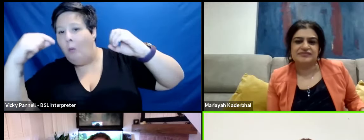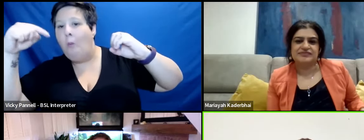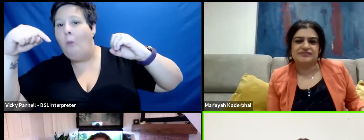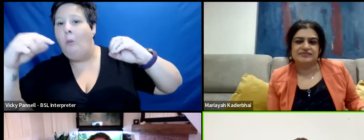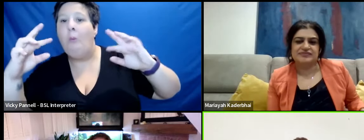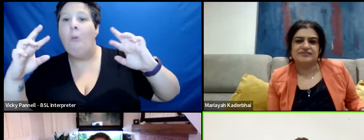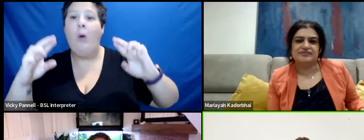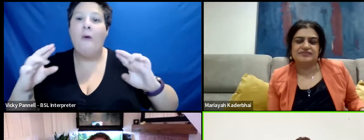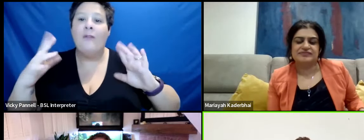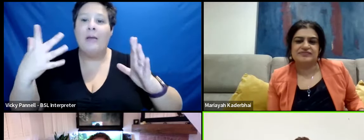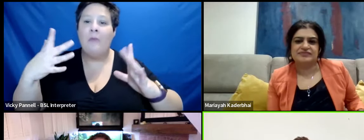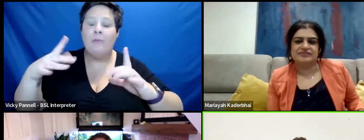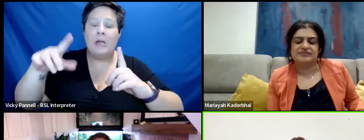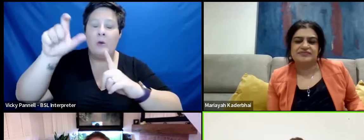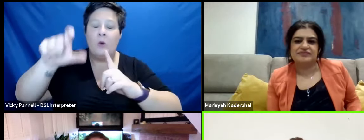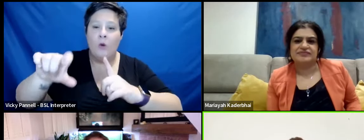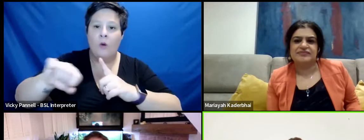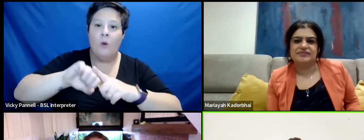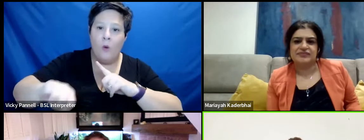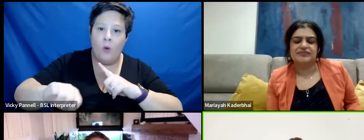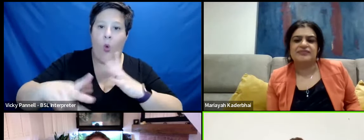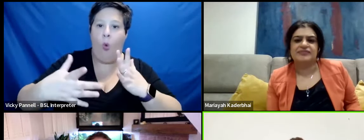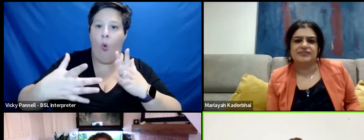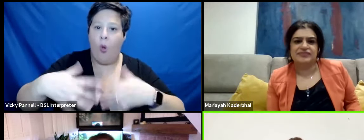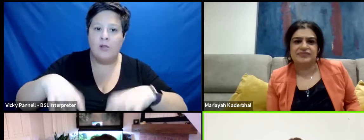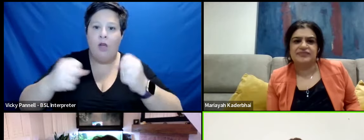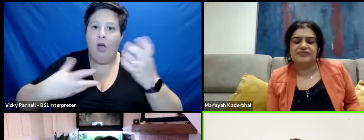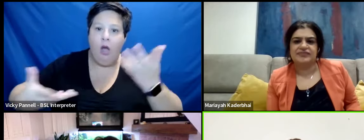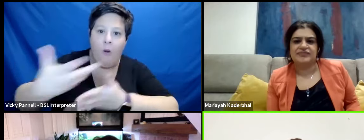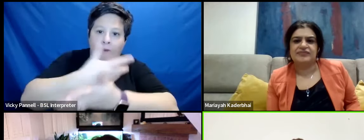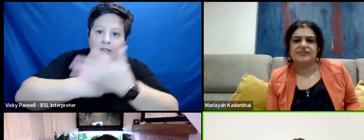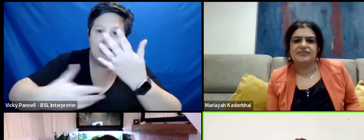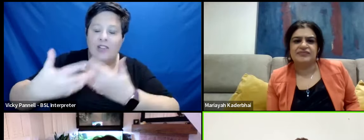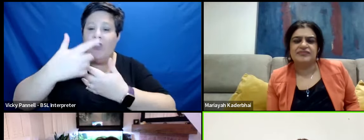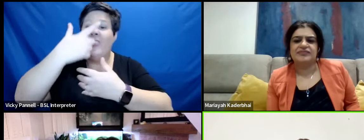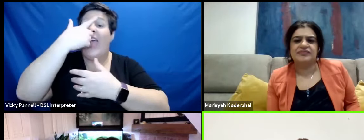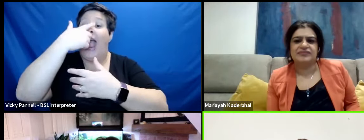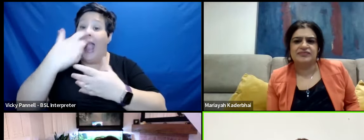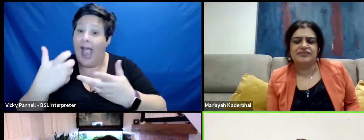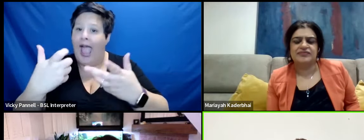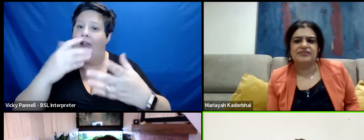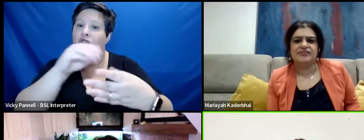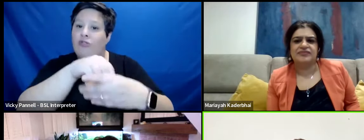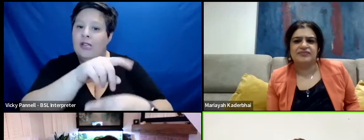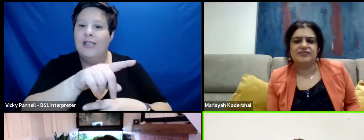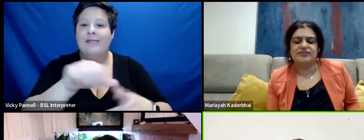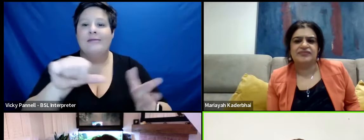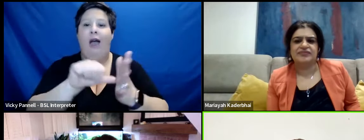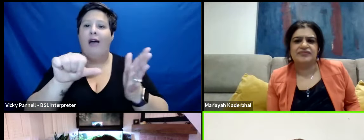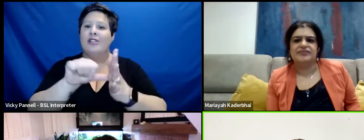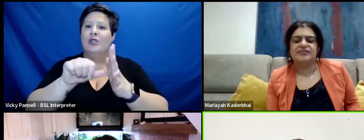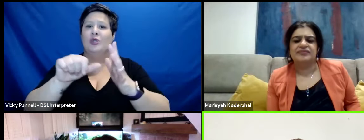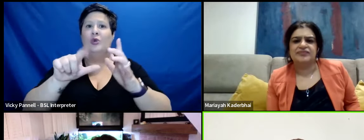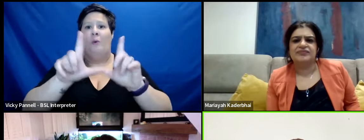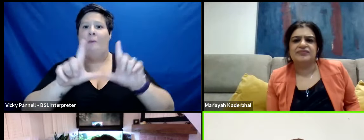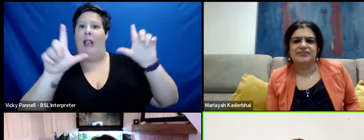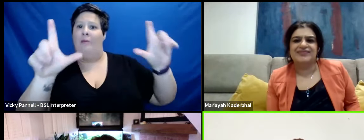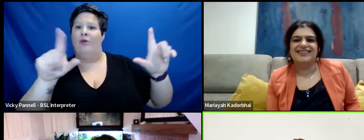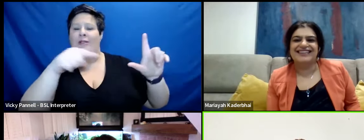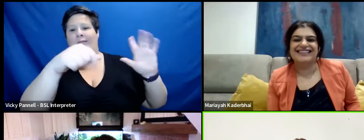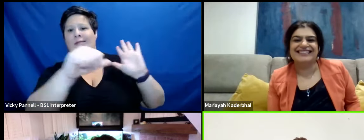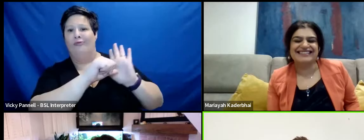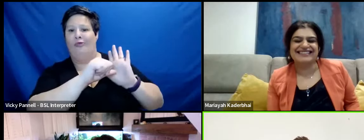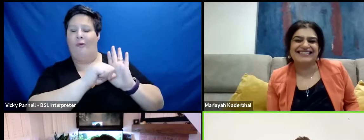hopefully it might touch someone or ignite a conversation about it that might reach someone like that it's much harder to go out and kind of billboard that as a problem